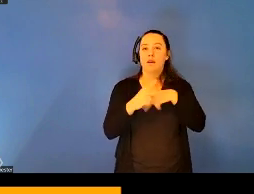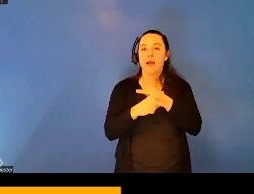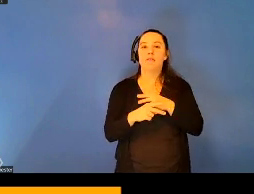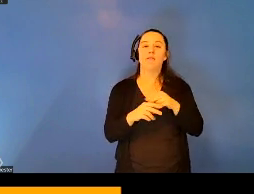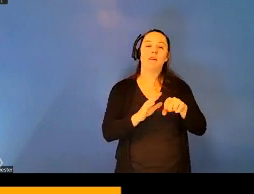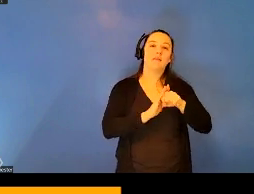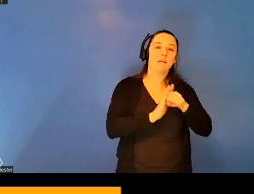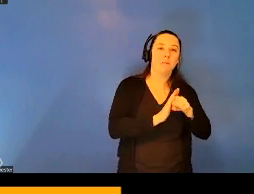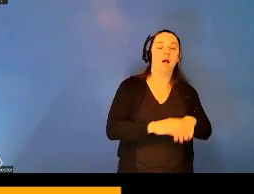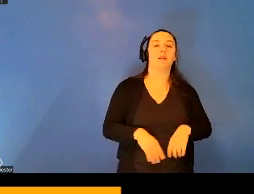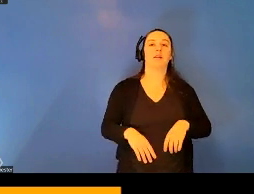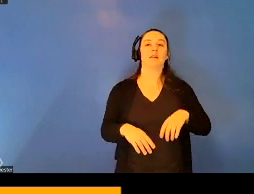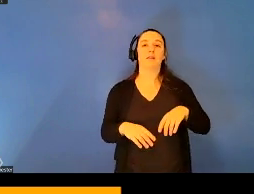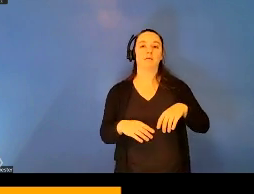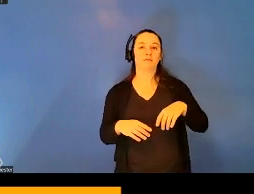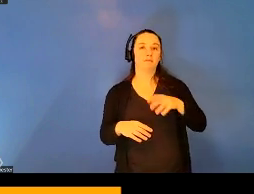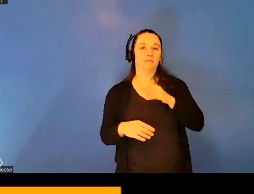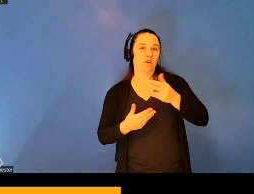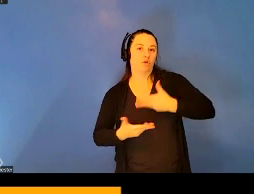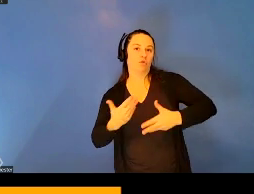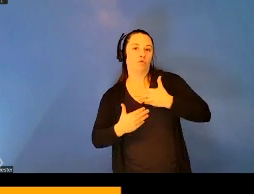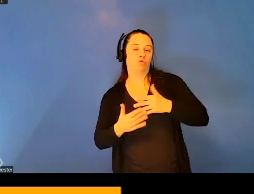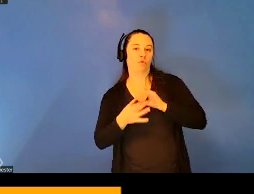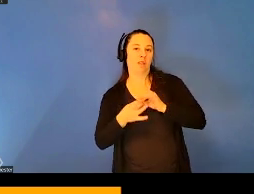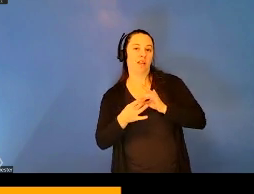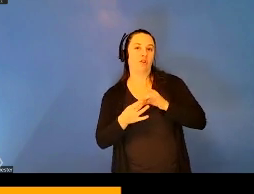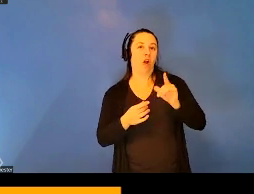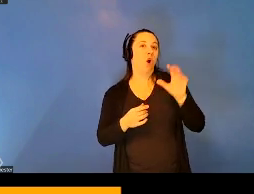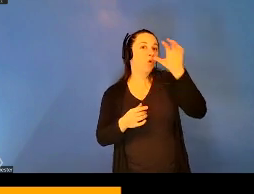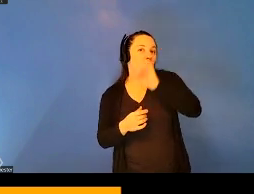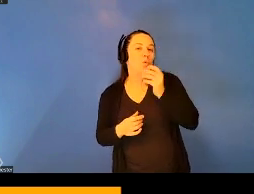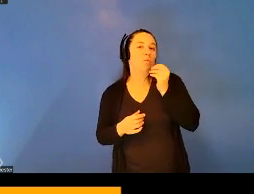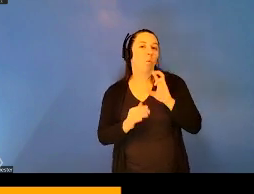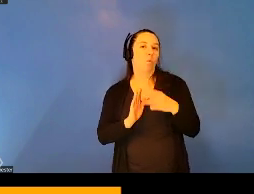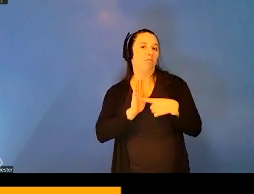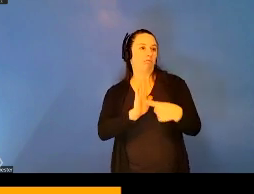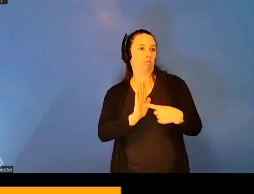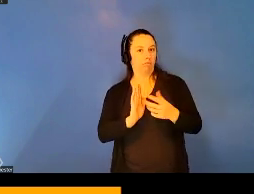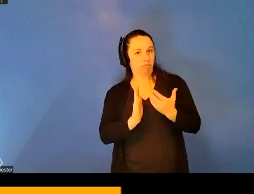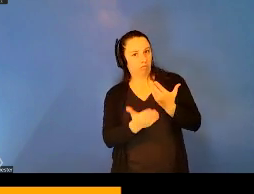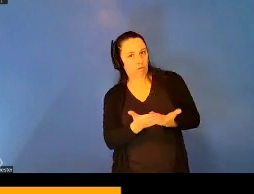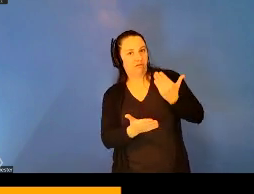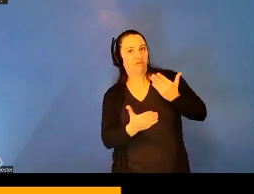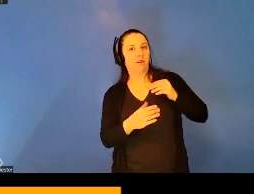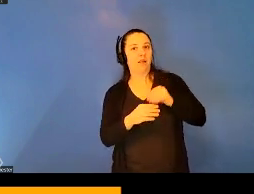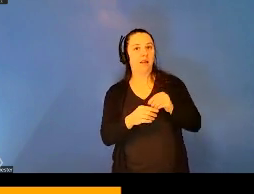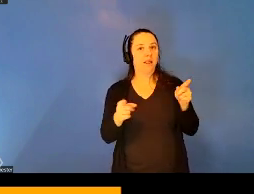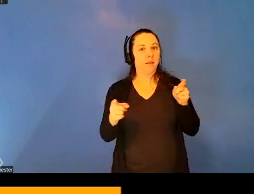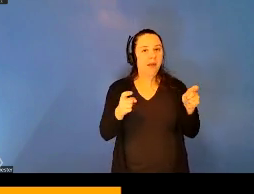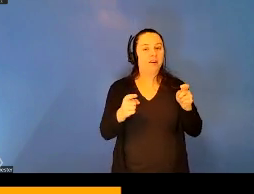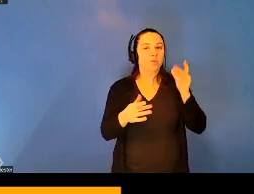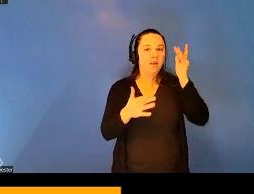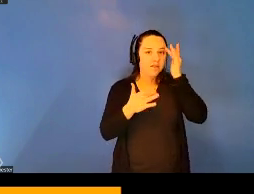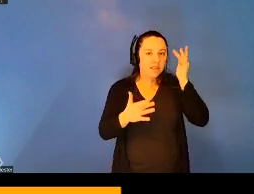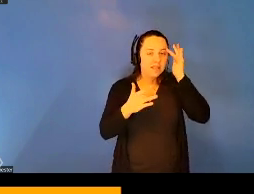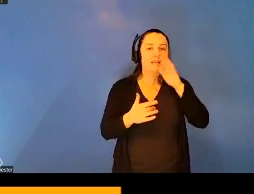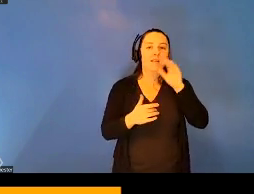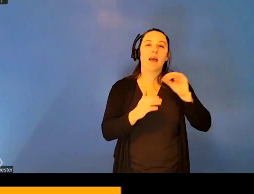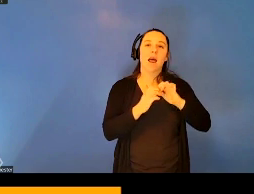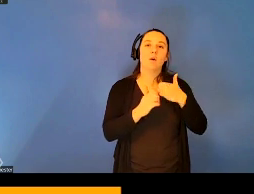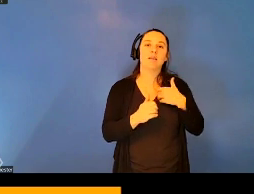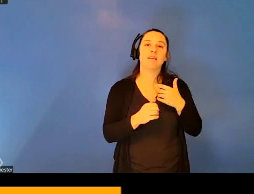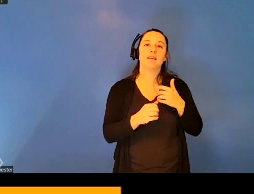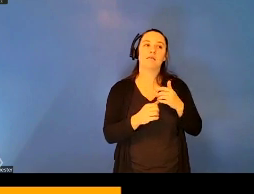assumed or made real and legible in the management of disease? And how do these affect the construction and responses to